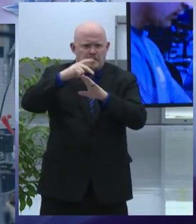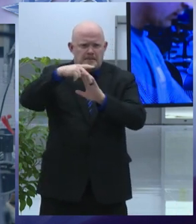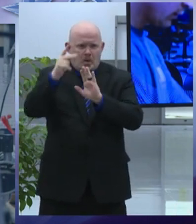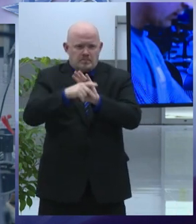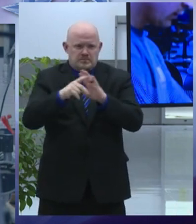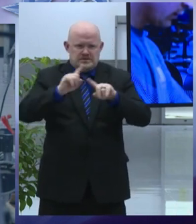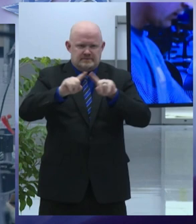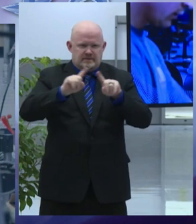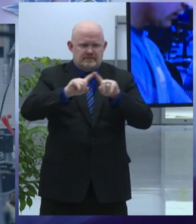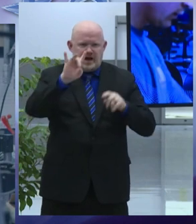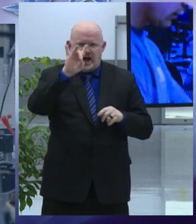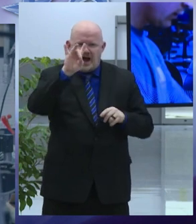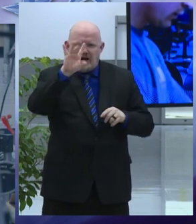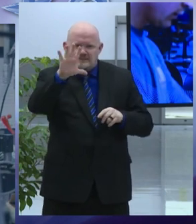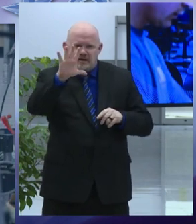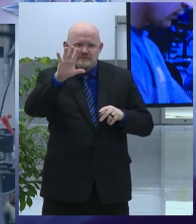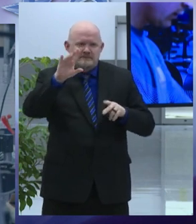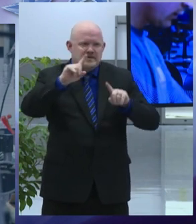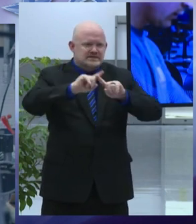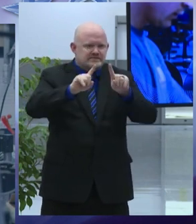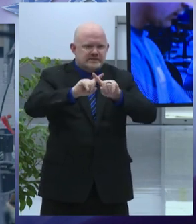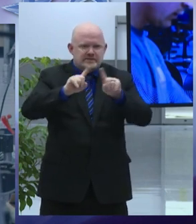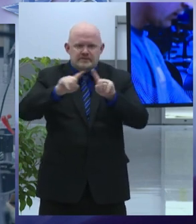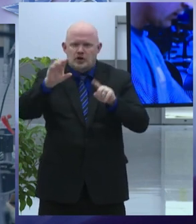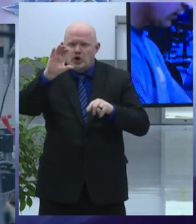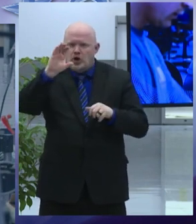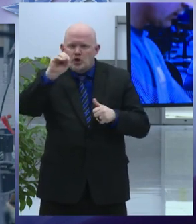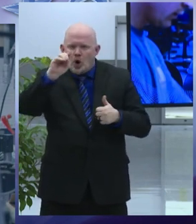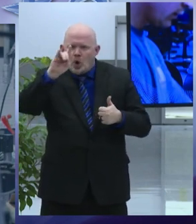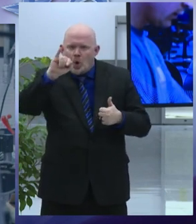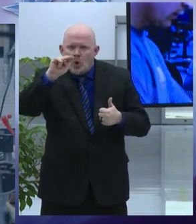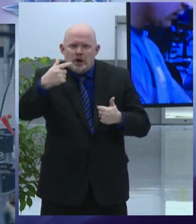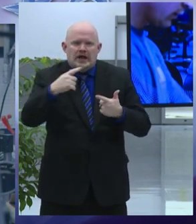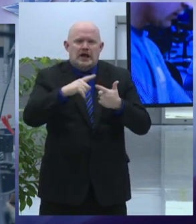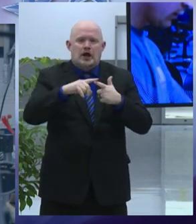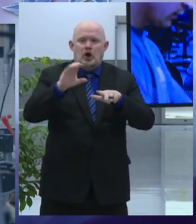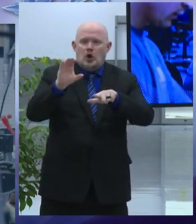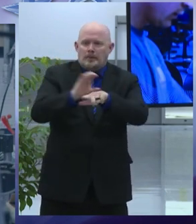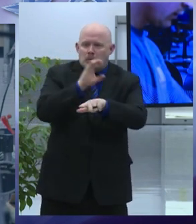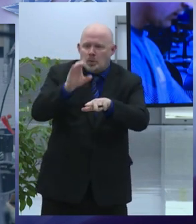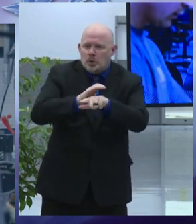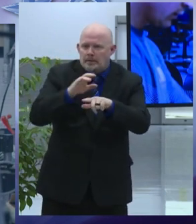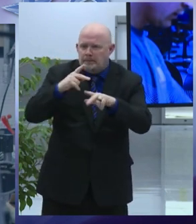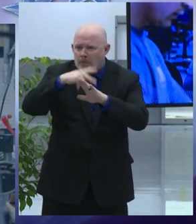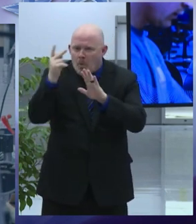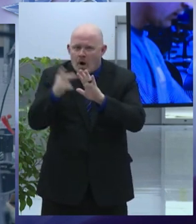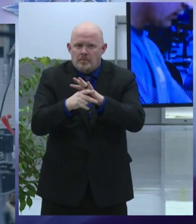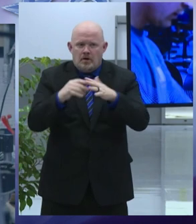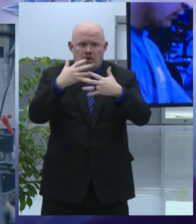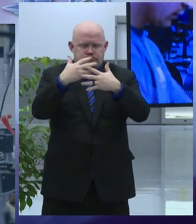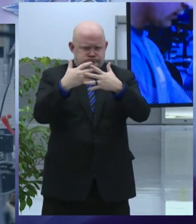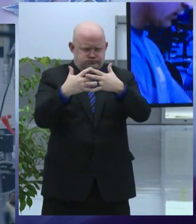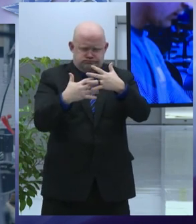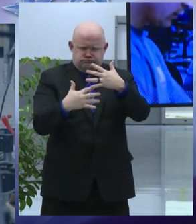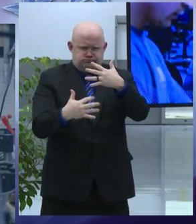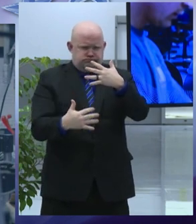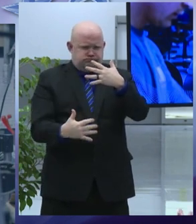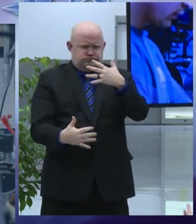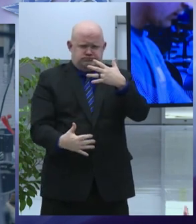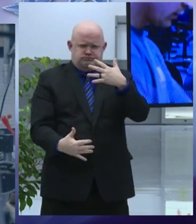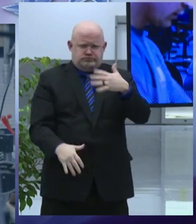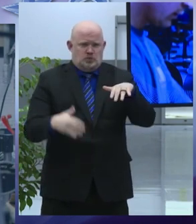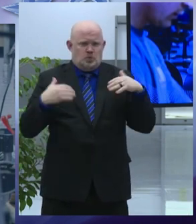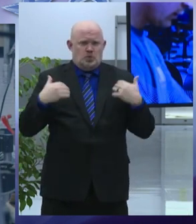coding and computing program computer programming i can't even say it let alone do it advanced manufacturing and applied trades